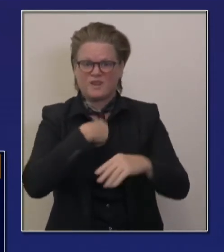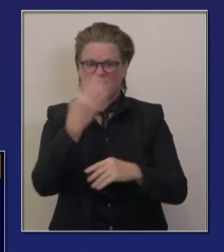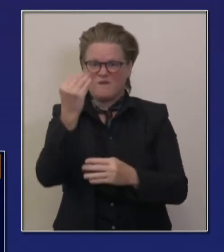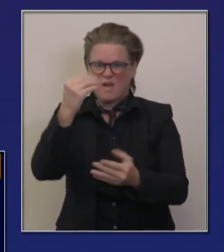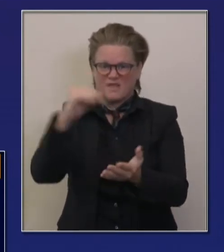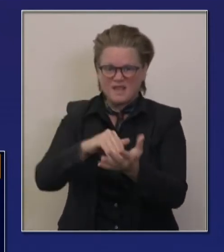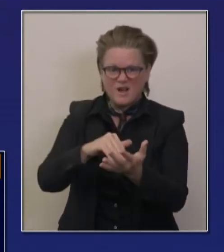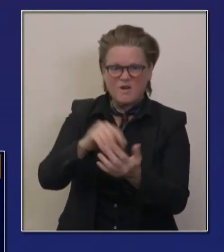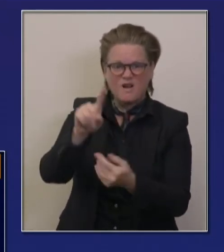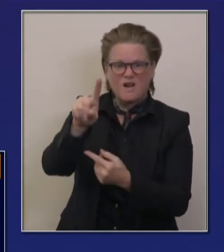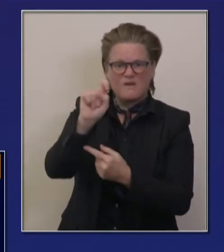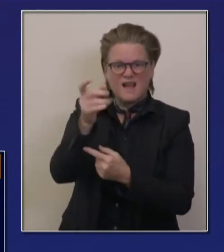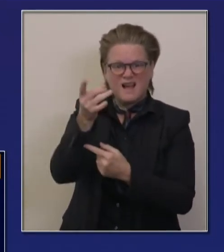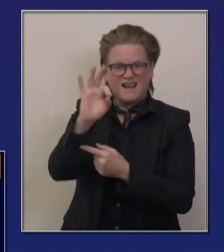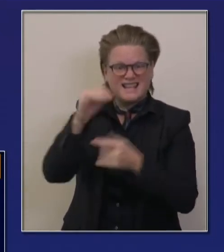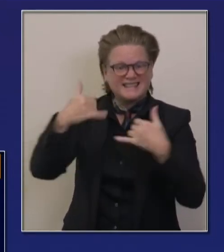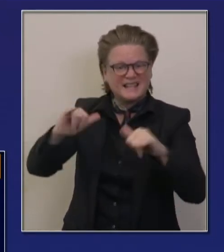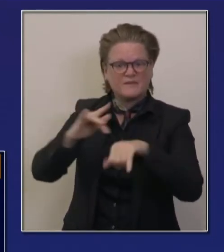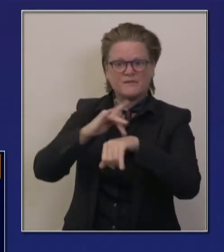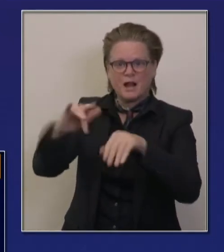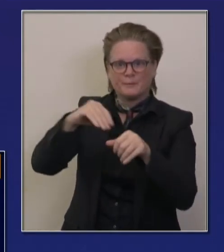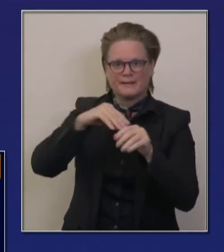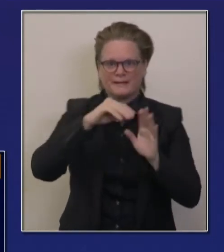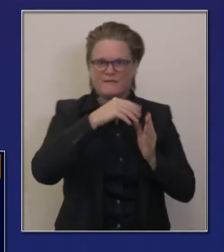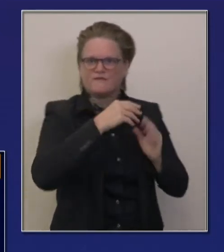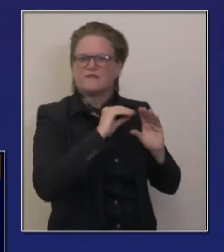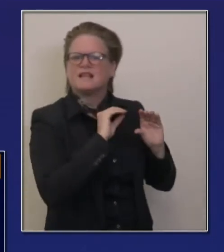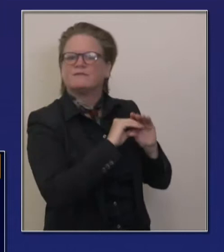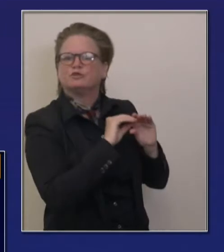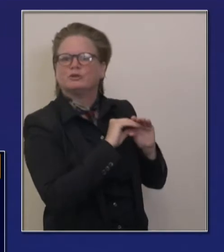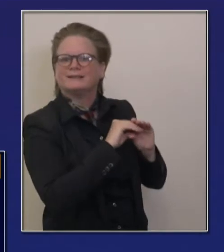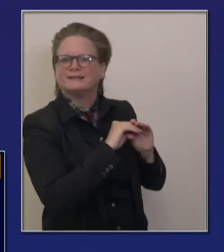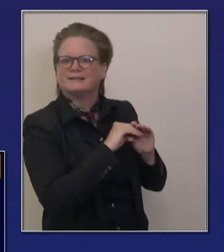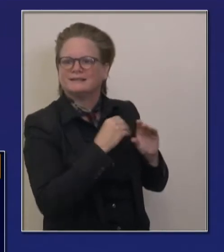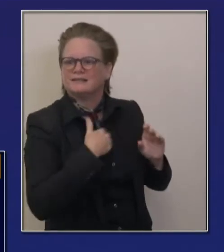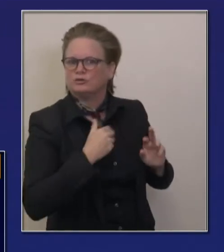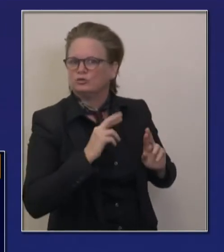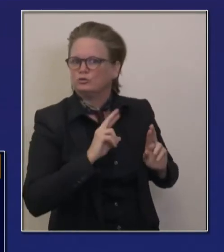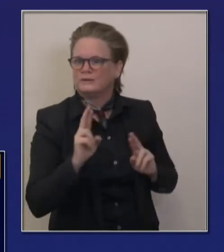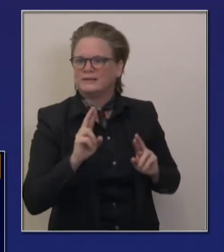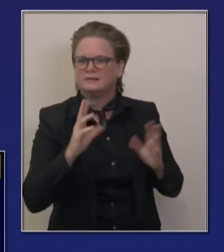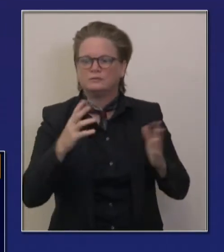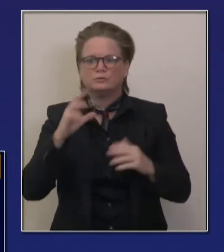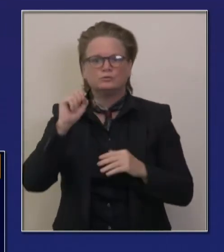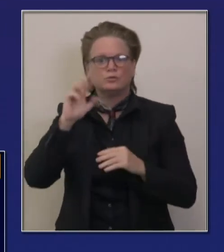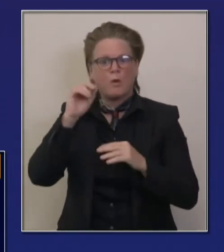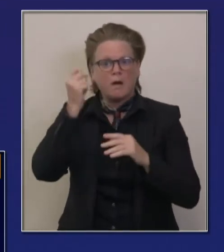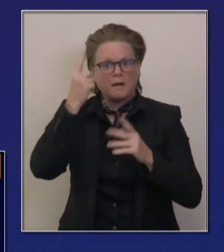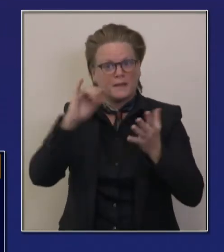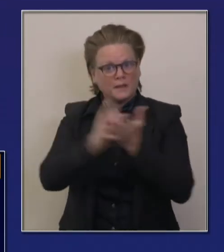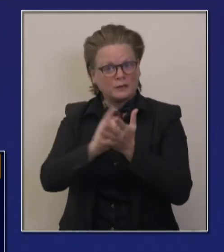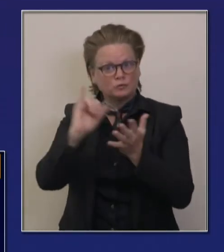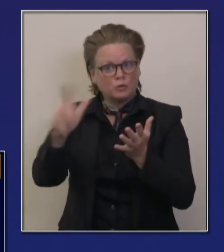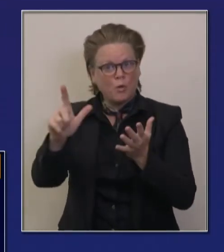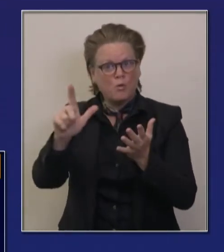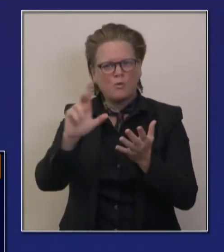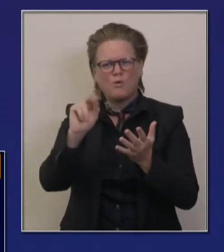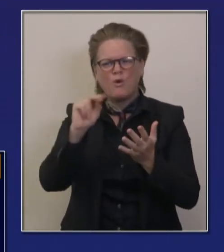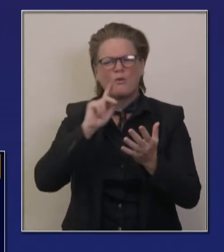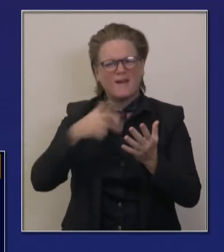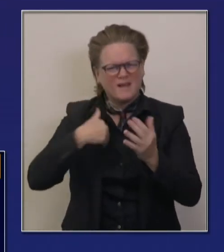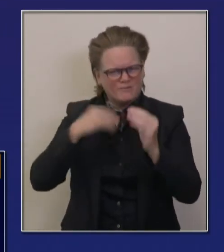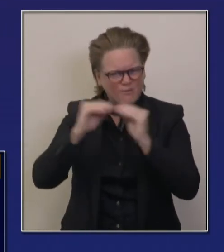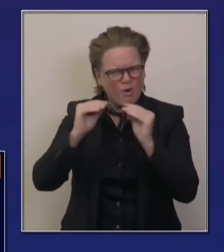active over the last number of months to procure, draw down more availability for ventilators, and we have now over